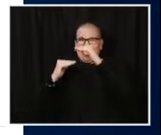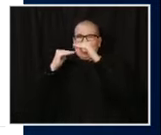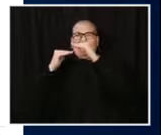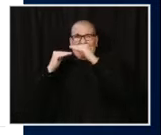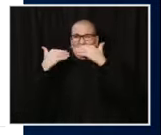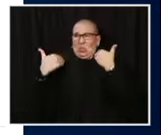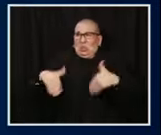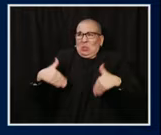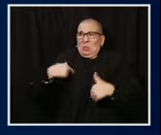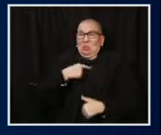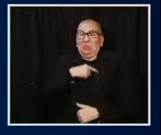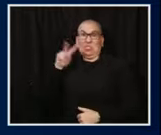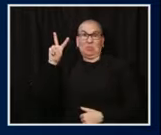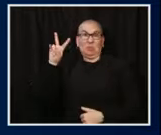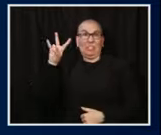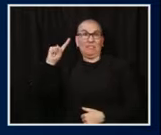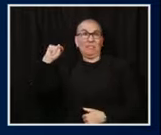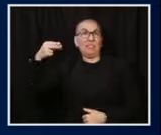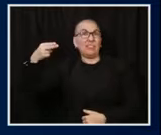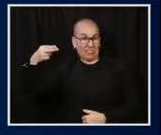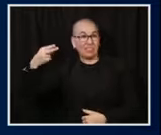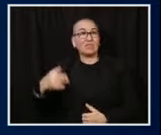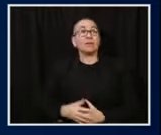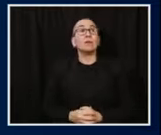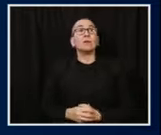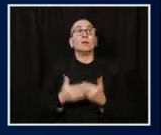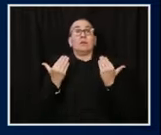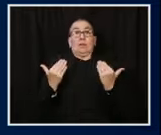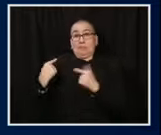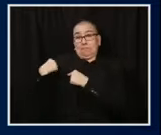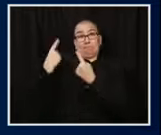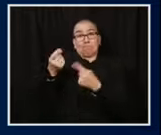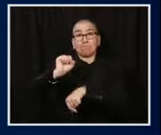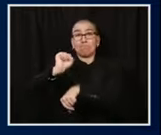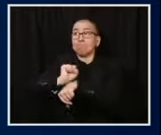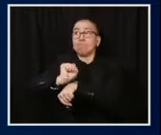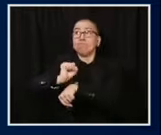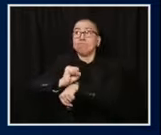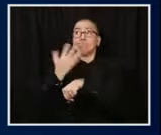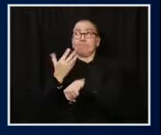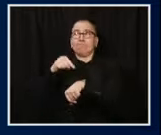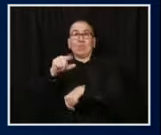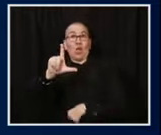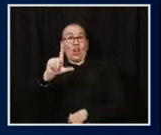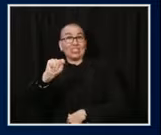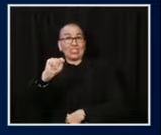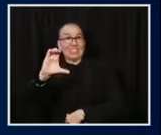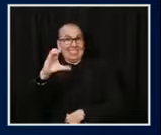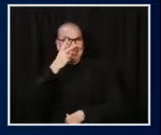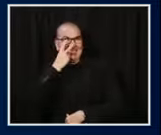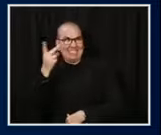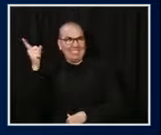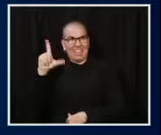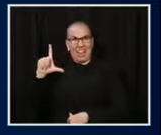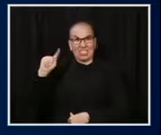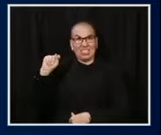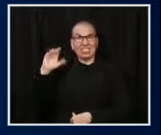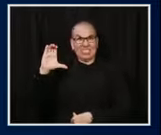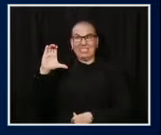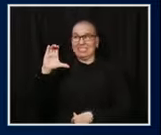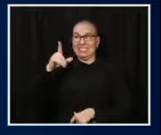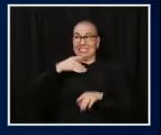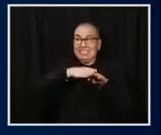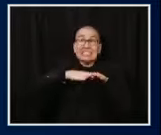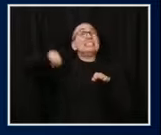So thanks to these efforts, we have been able to slow the spread of COVID-19 in long-term care over the summer and fall